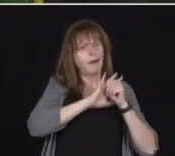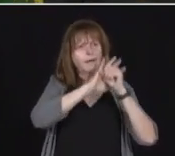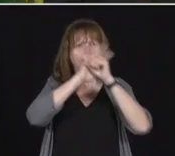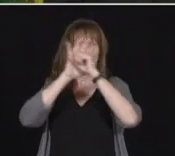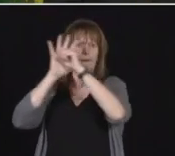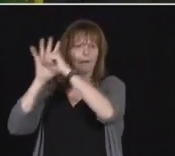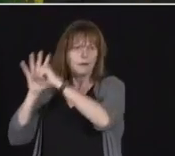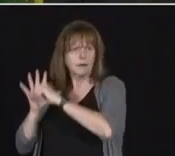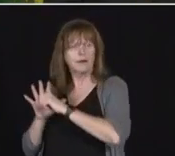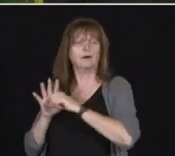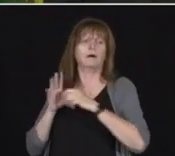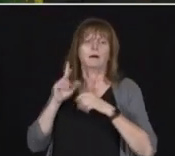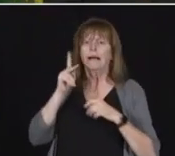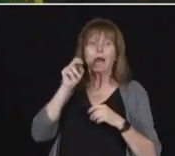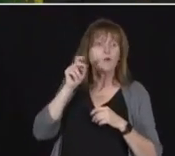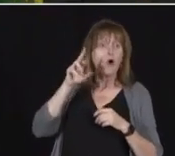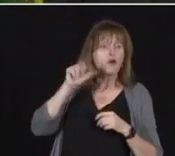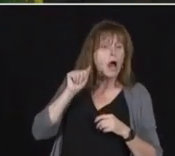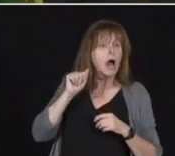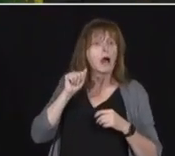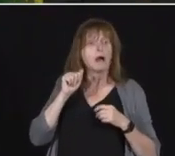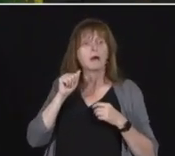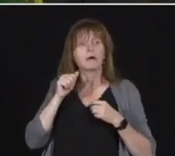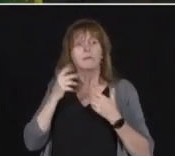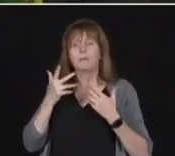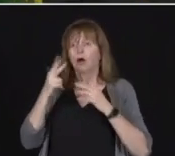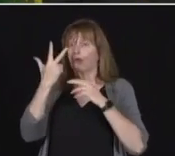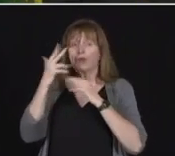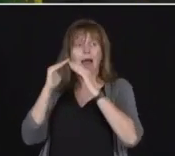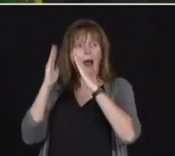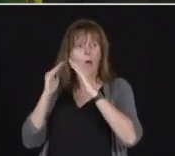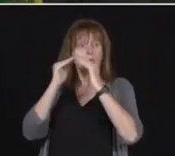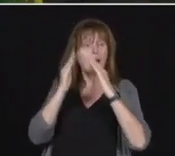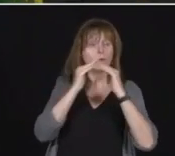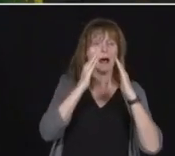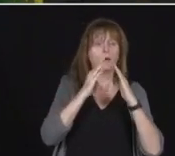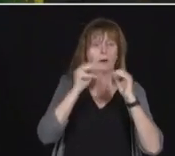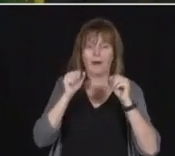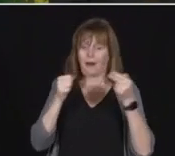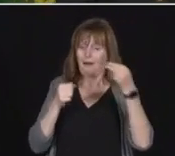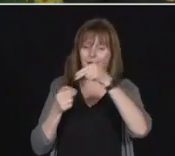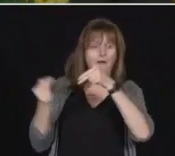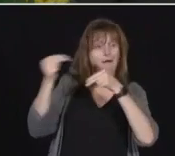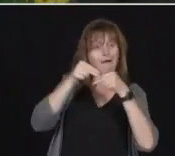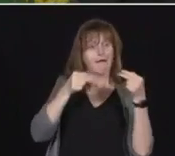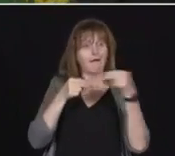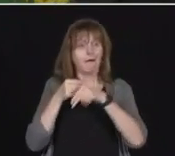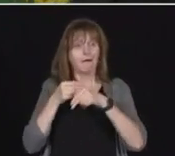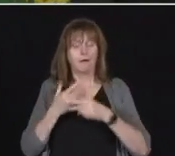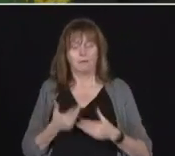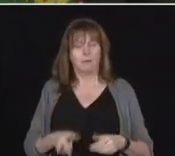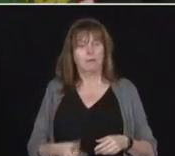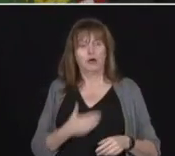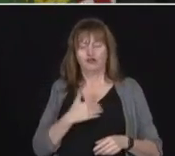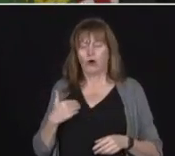three households in their social bubble and and somebody in Toronto might just have one. Good question. I will pass it over to the minister of health.